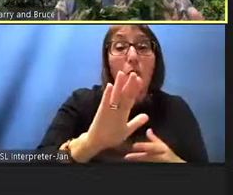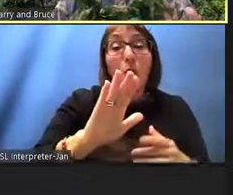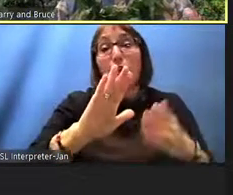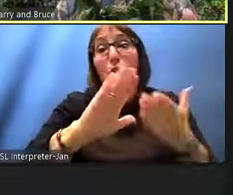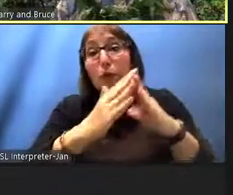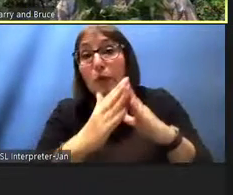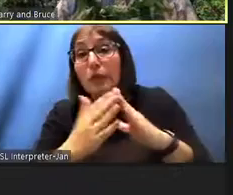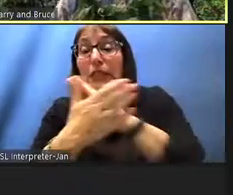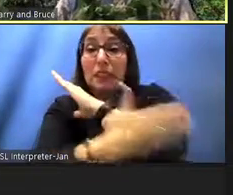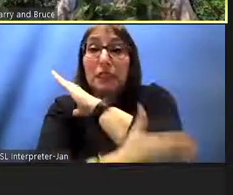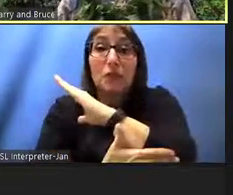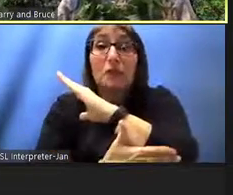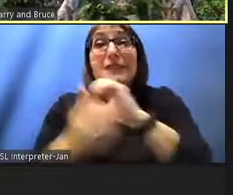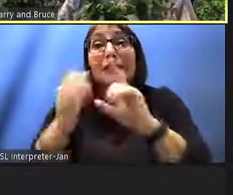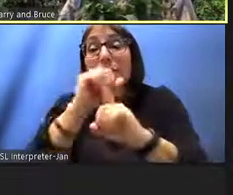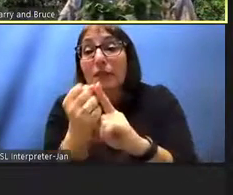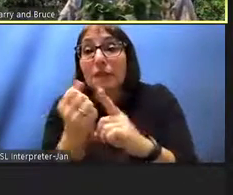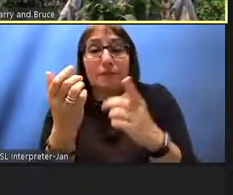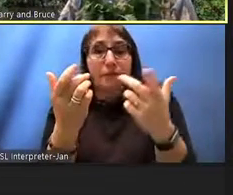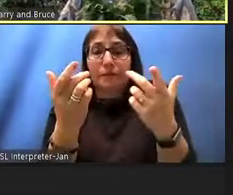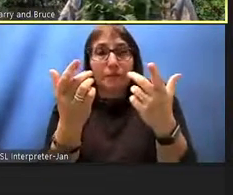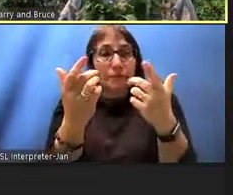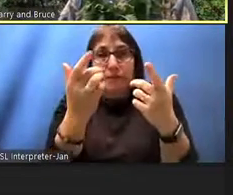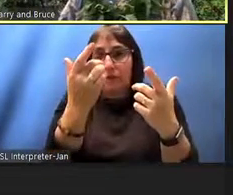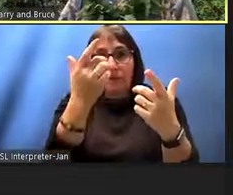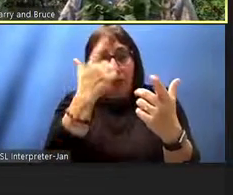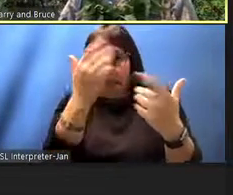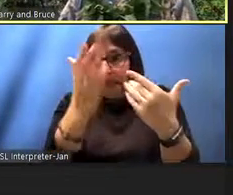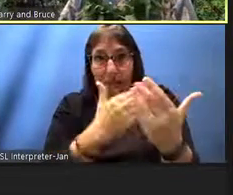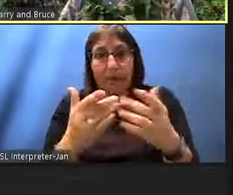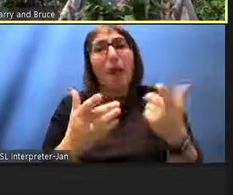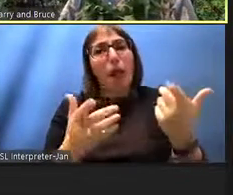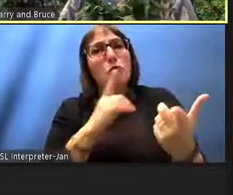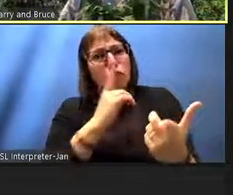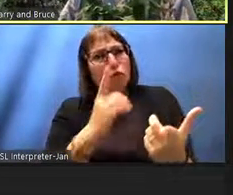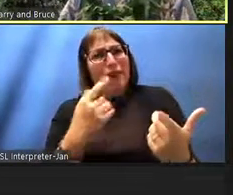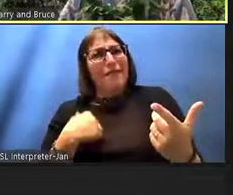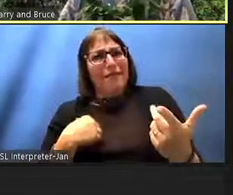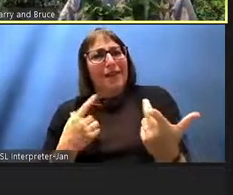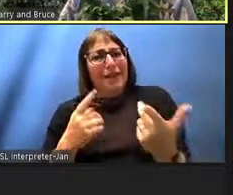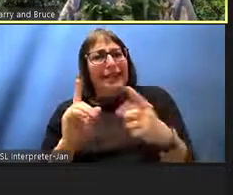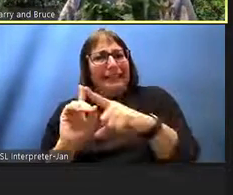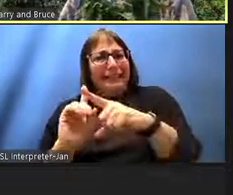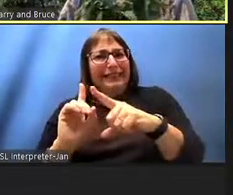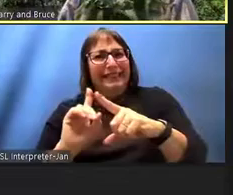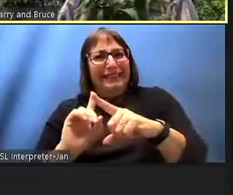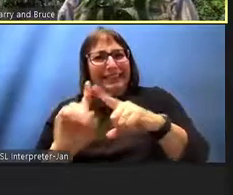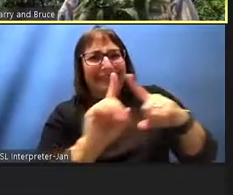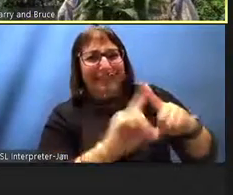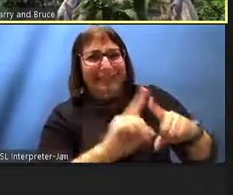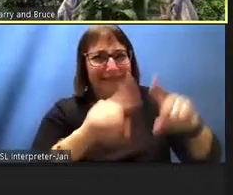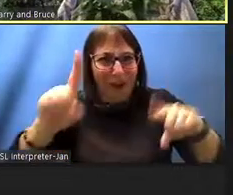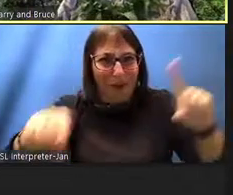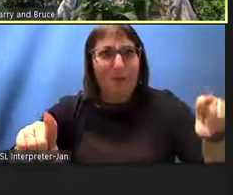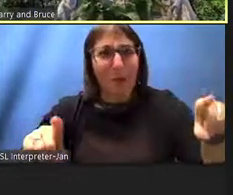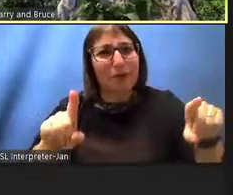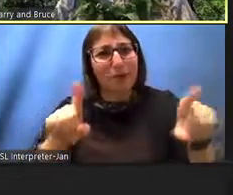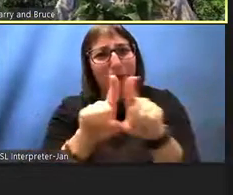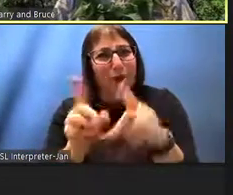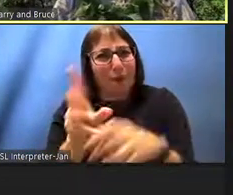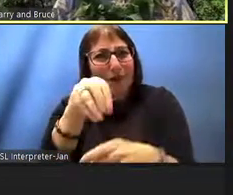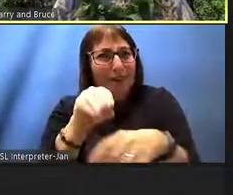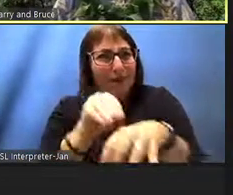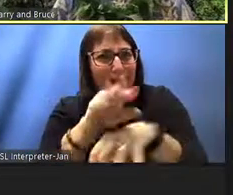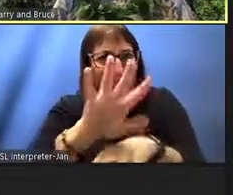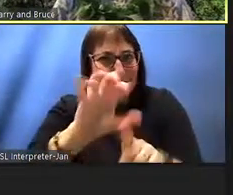wherever you are there are many many variables that come into play so we could